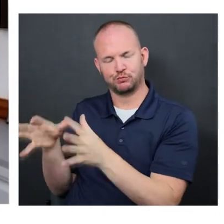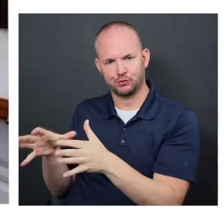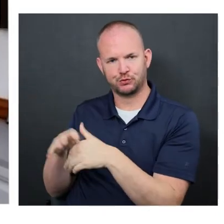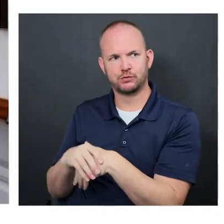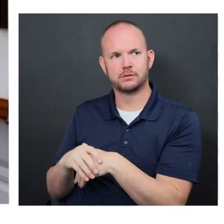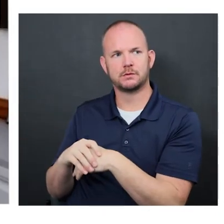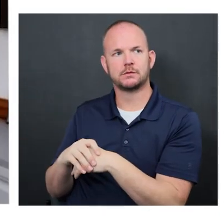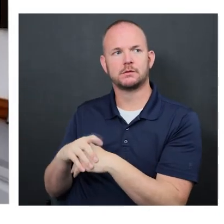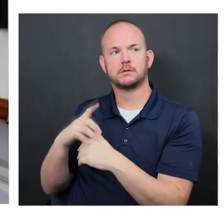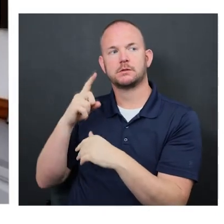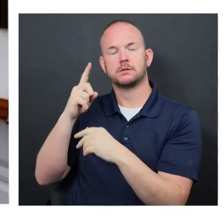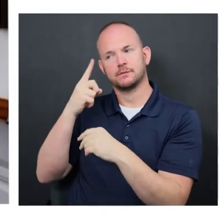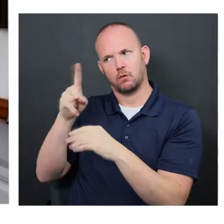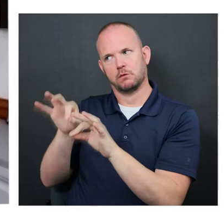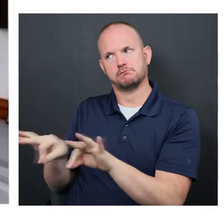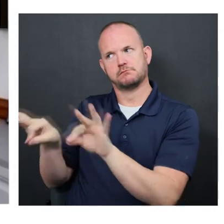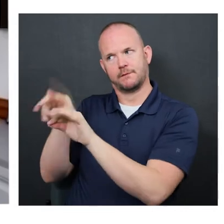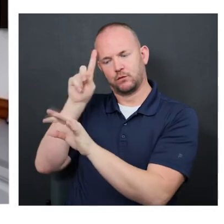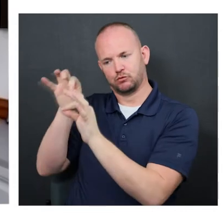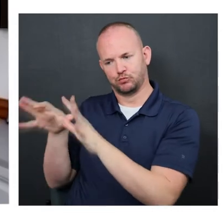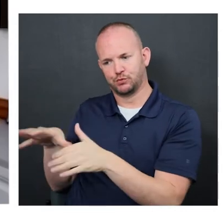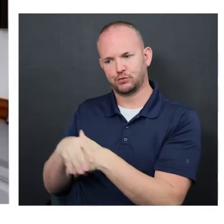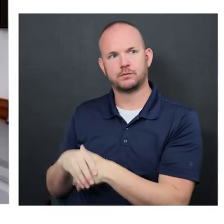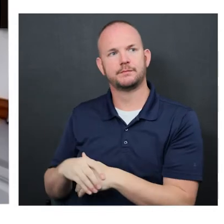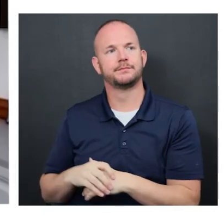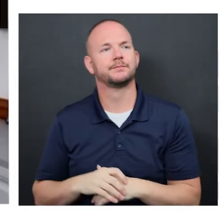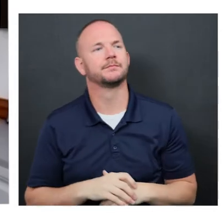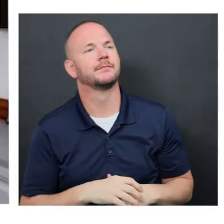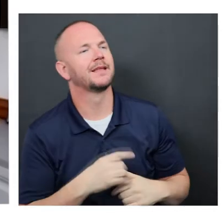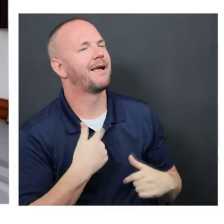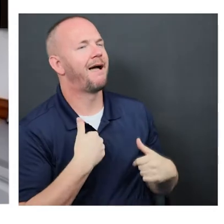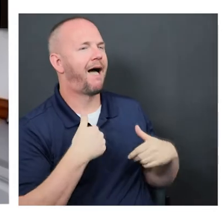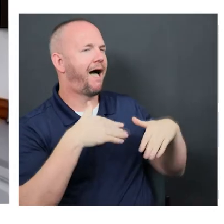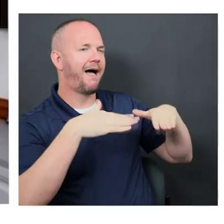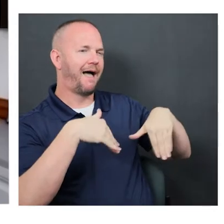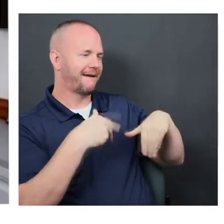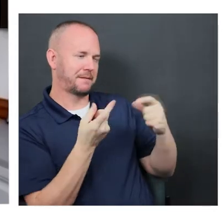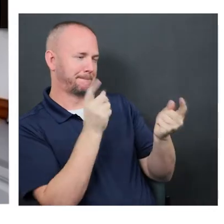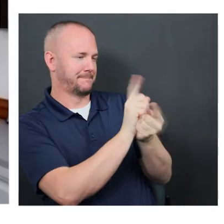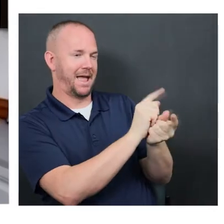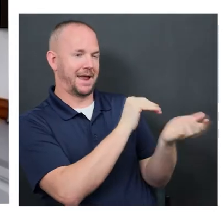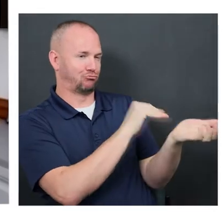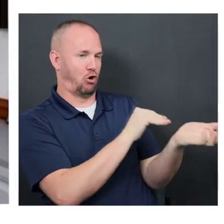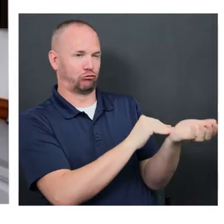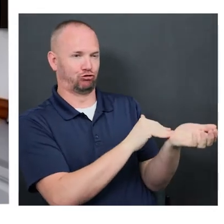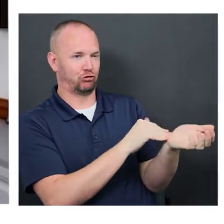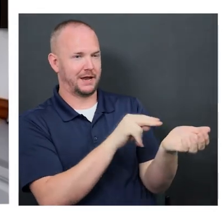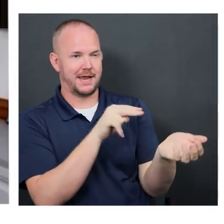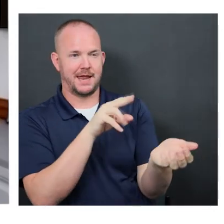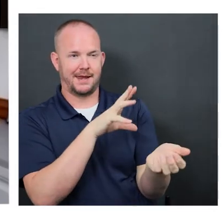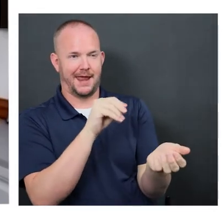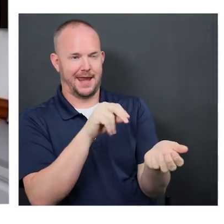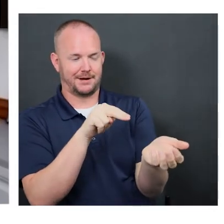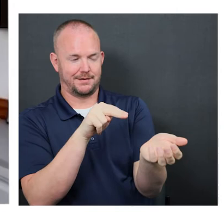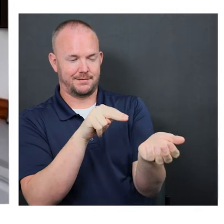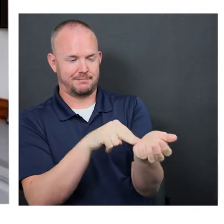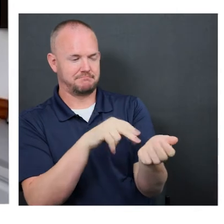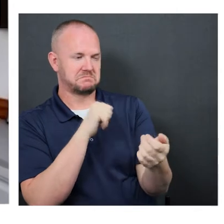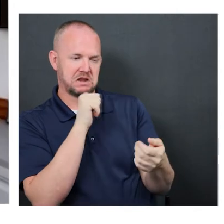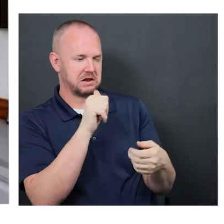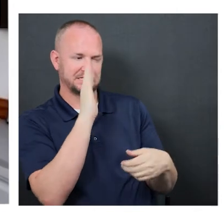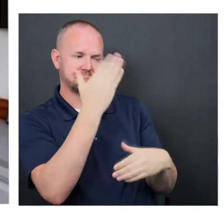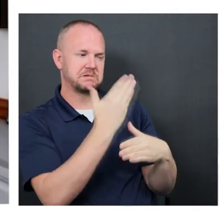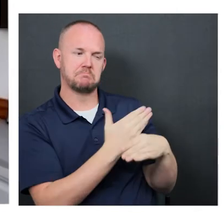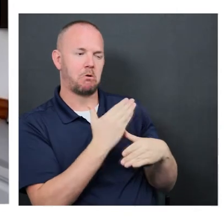and, and recognize them. You know, I haven't met a doctor or a nurse that has said to me, Oh, this doesn't bother me. I'm not at all